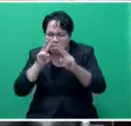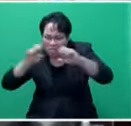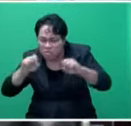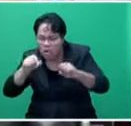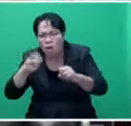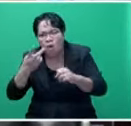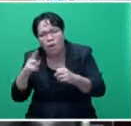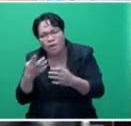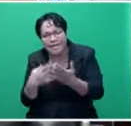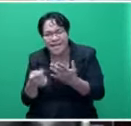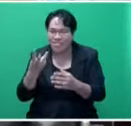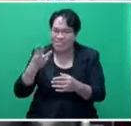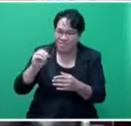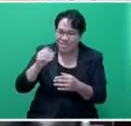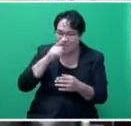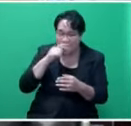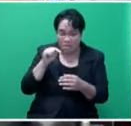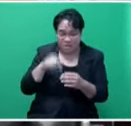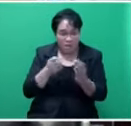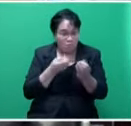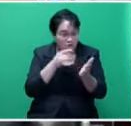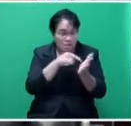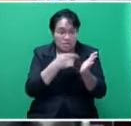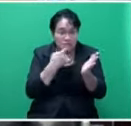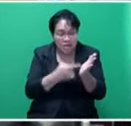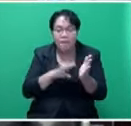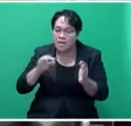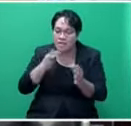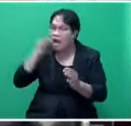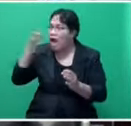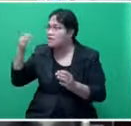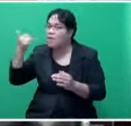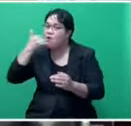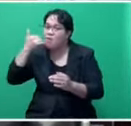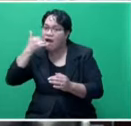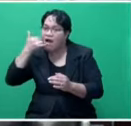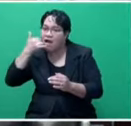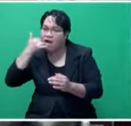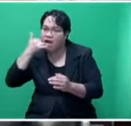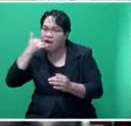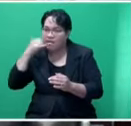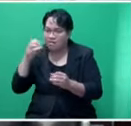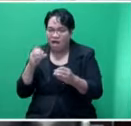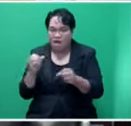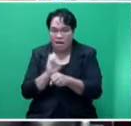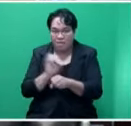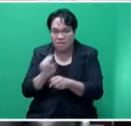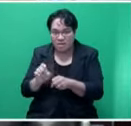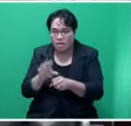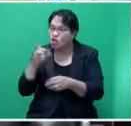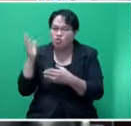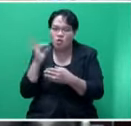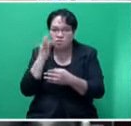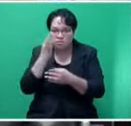living there. The current provision says you must ask the mobile phone companies to put in a tender. They're not going to do it.